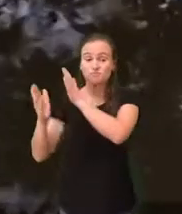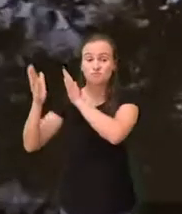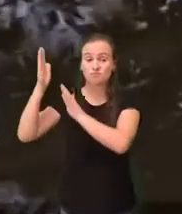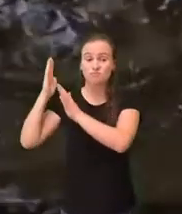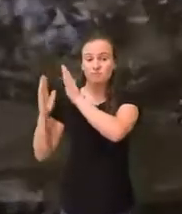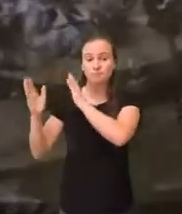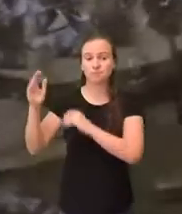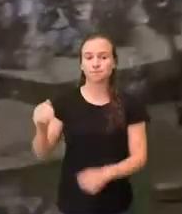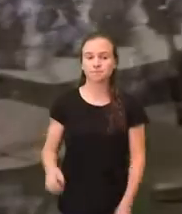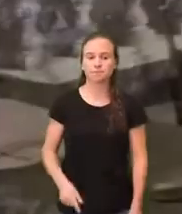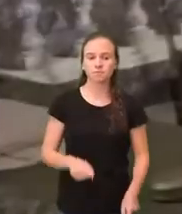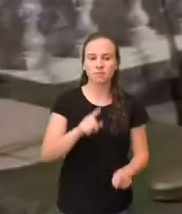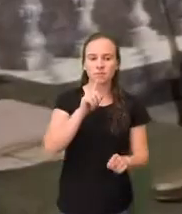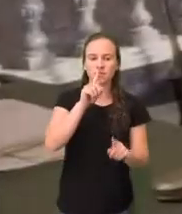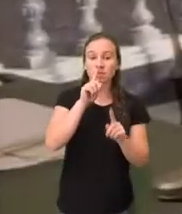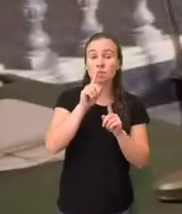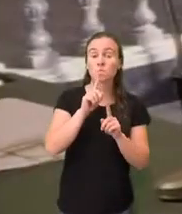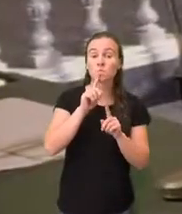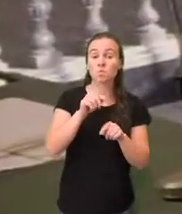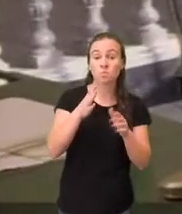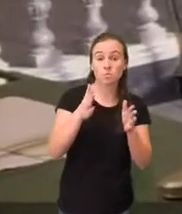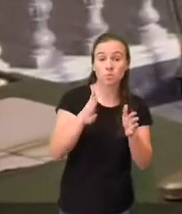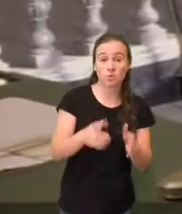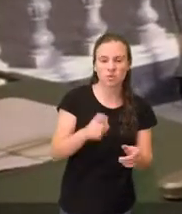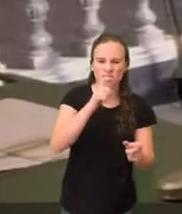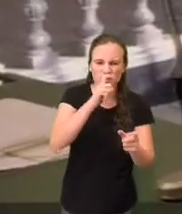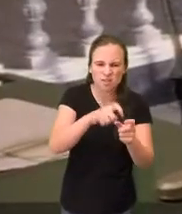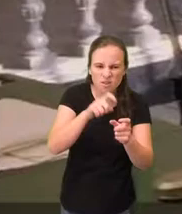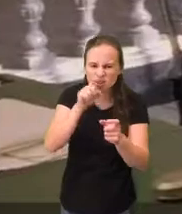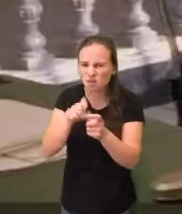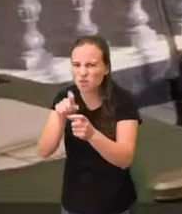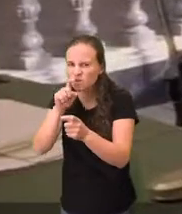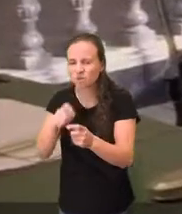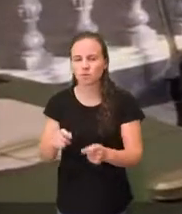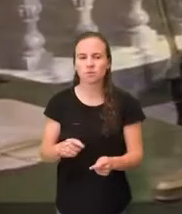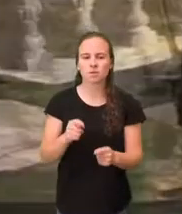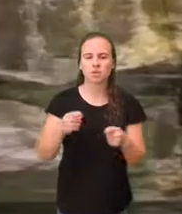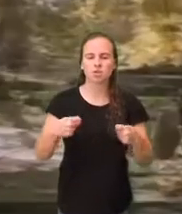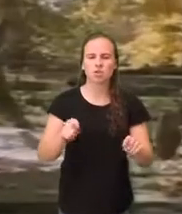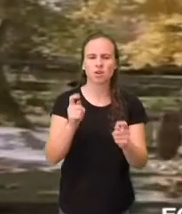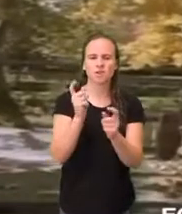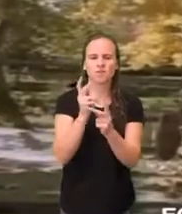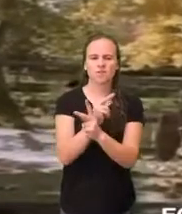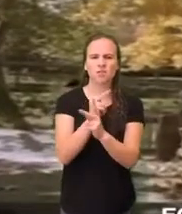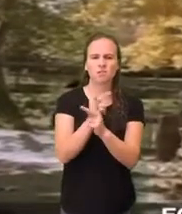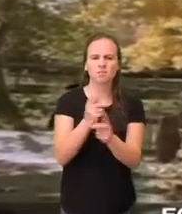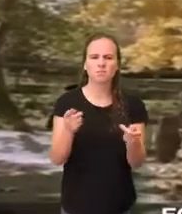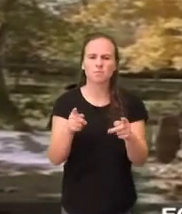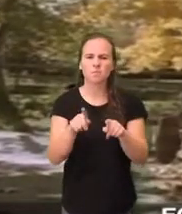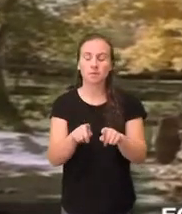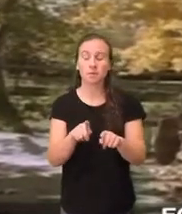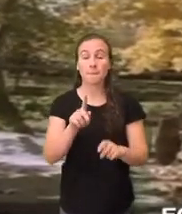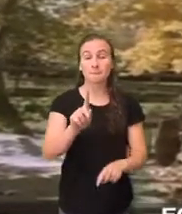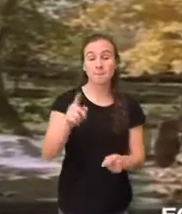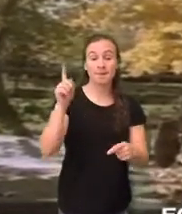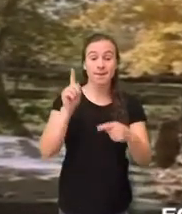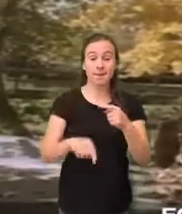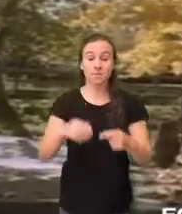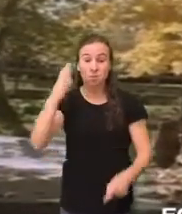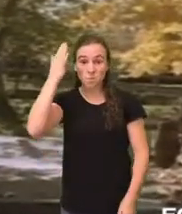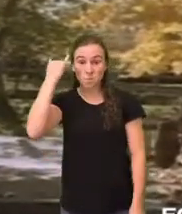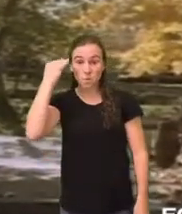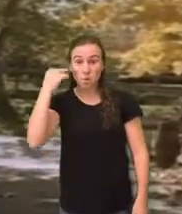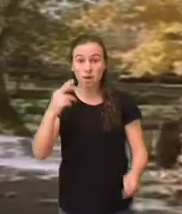Reporters trying to figure out what the delegates are doing have to contend with shadows as well, for the total news blackout